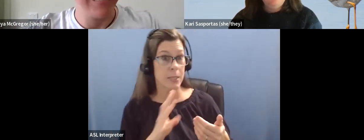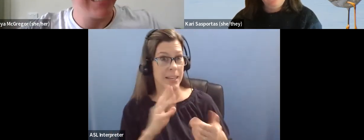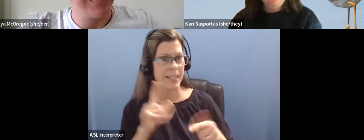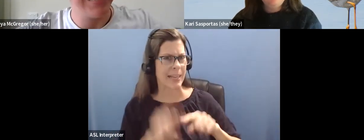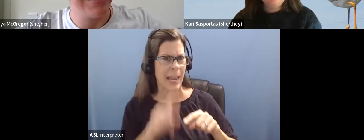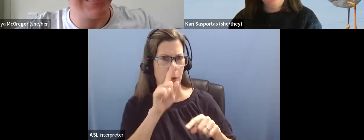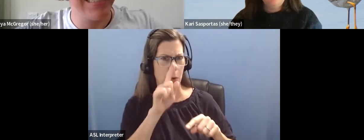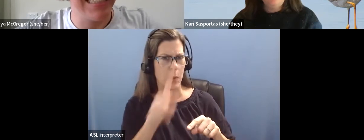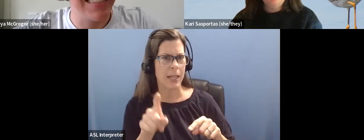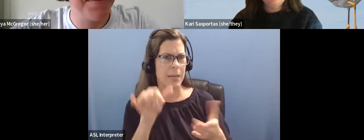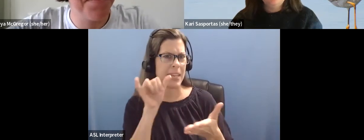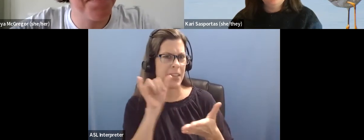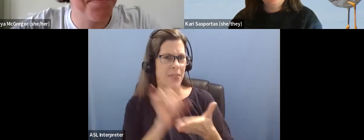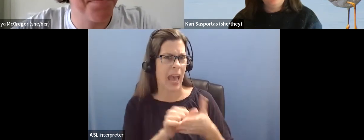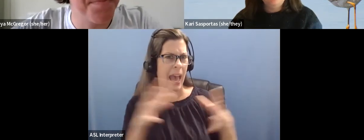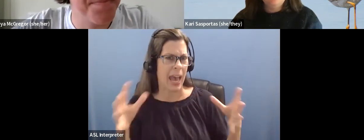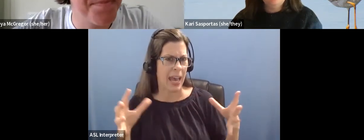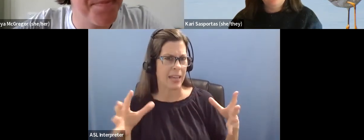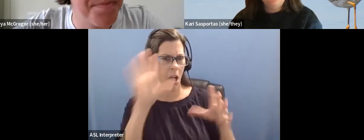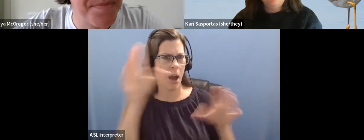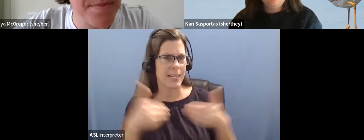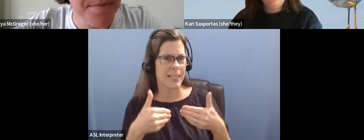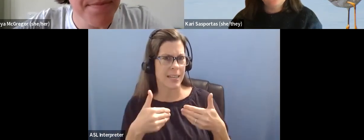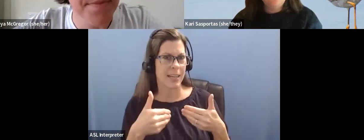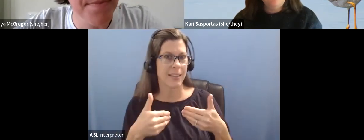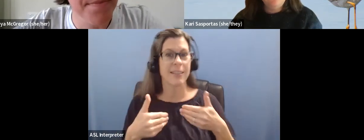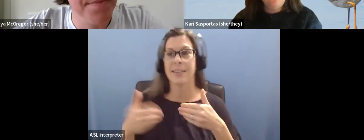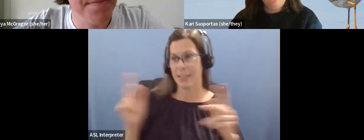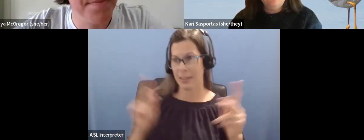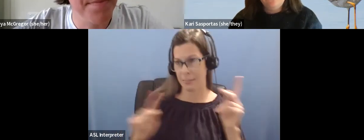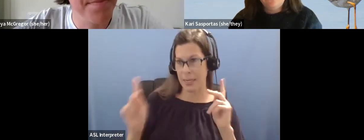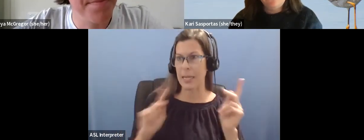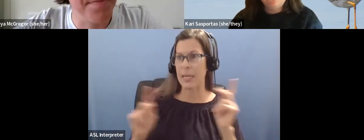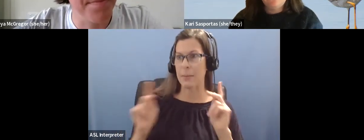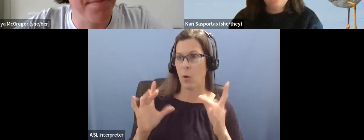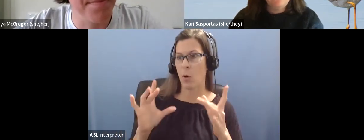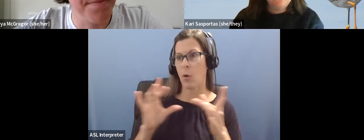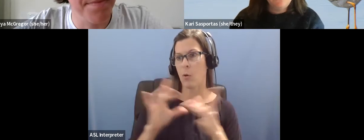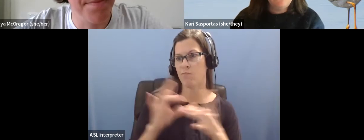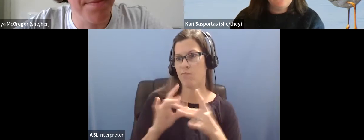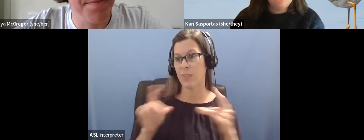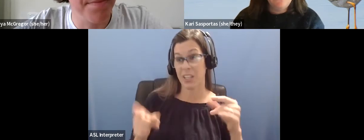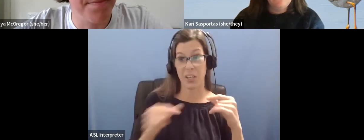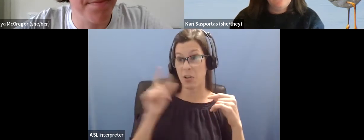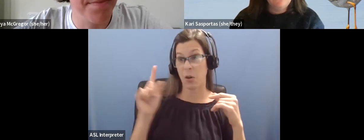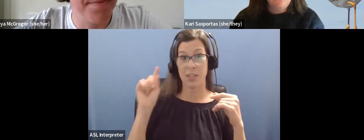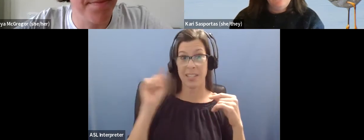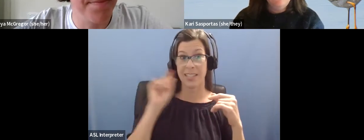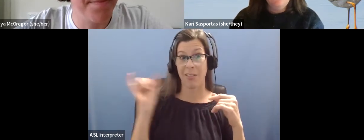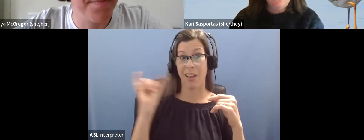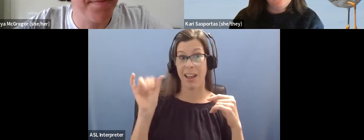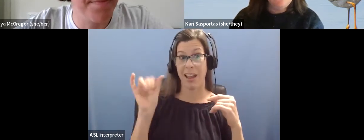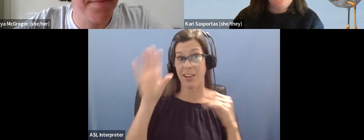I get this a lot when I disclose as well, or again, some version of it, like you don't look autistic or you don't sound autistic or